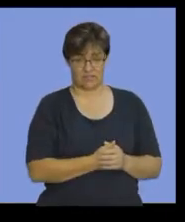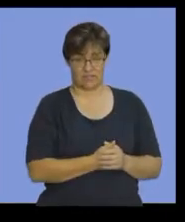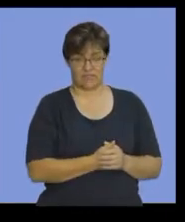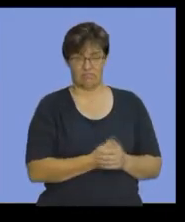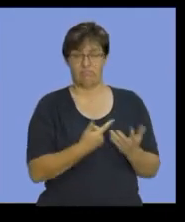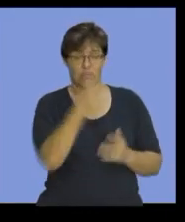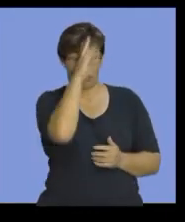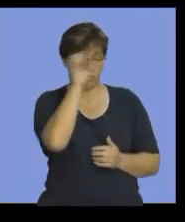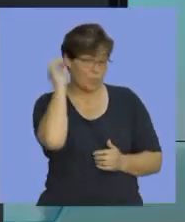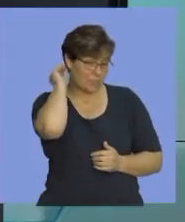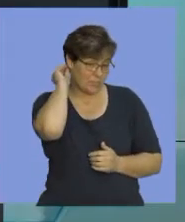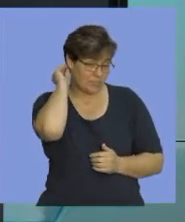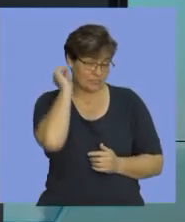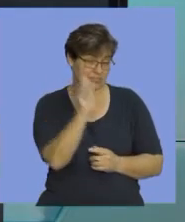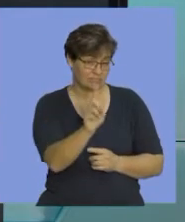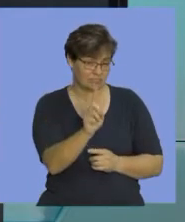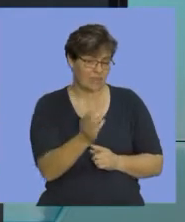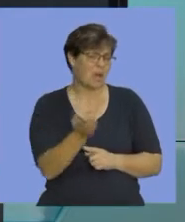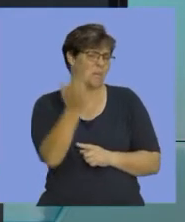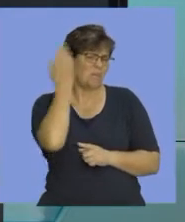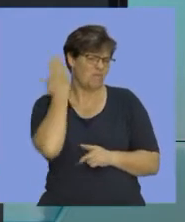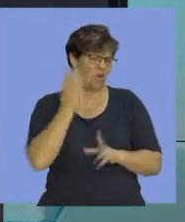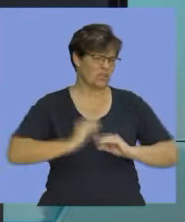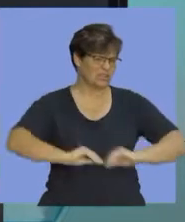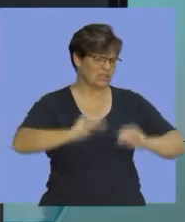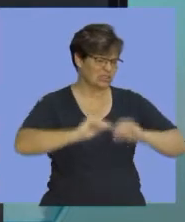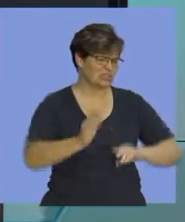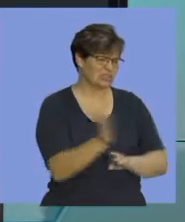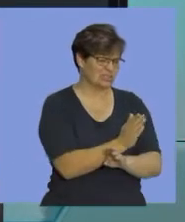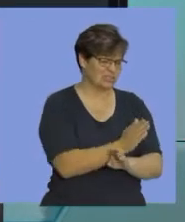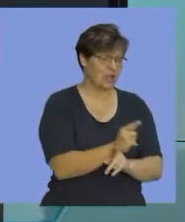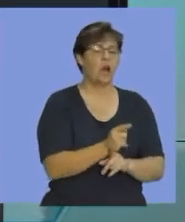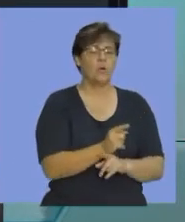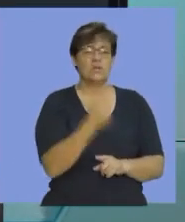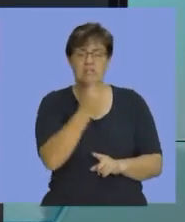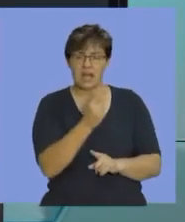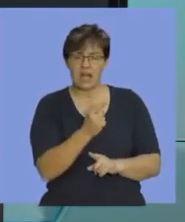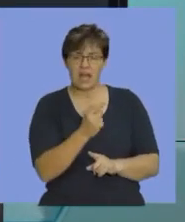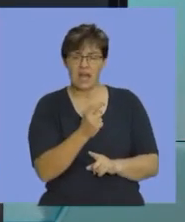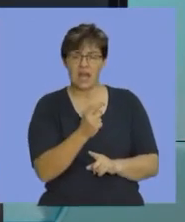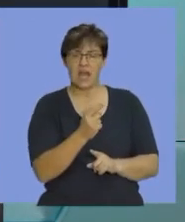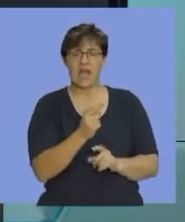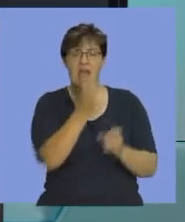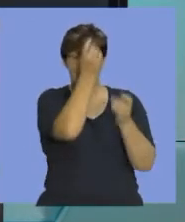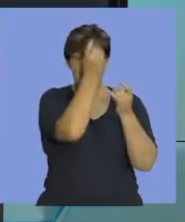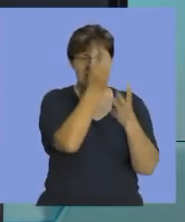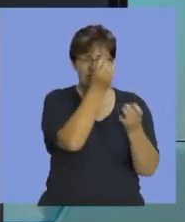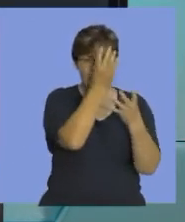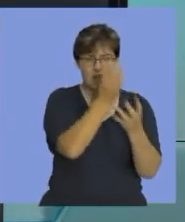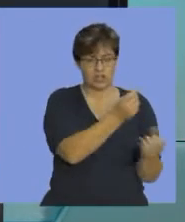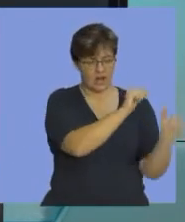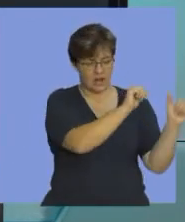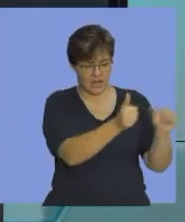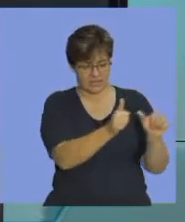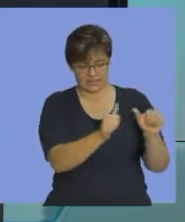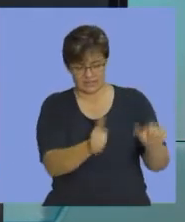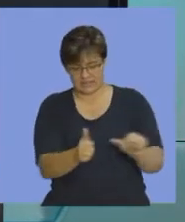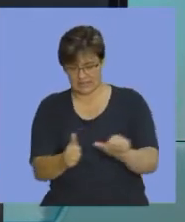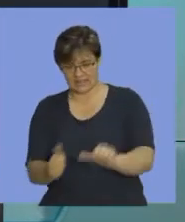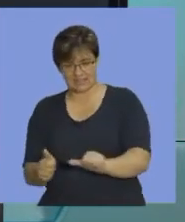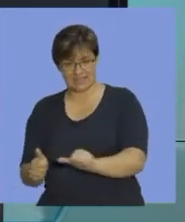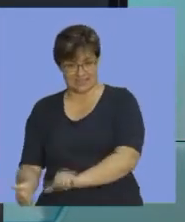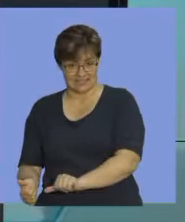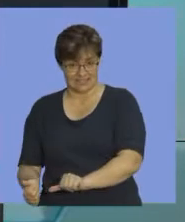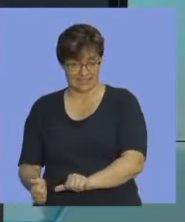So, remember, in our previous lessons, we spoke about the flow of information. As you can